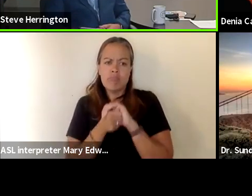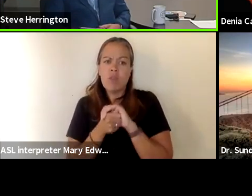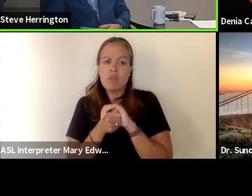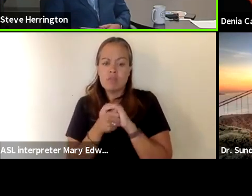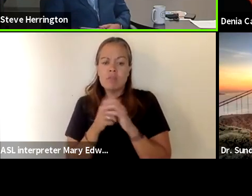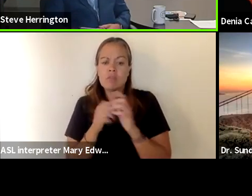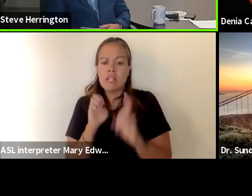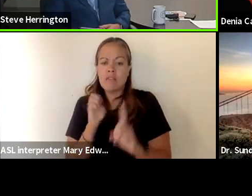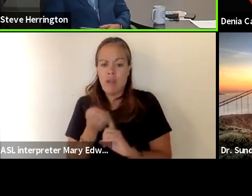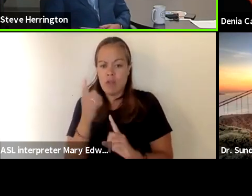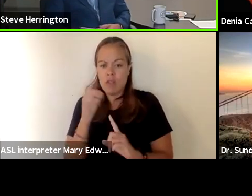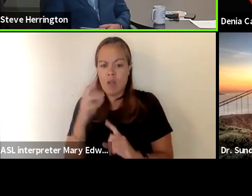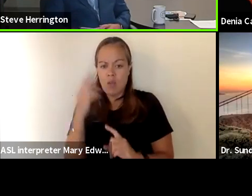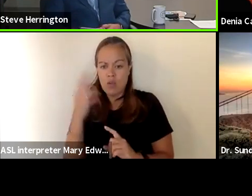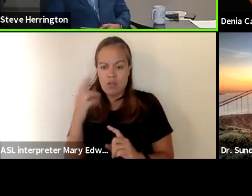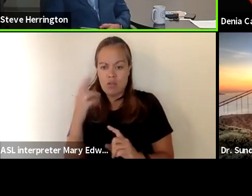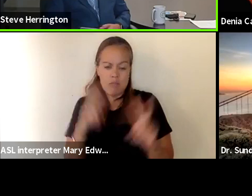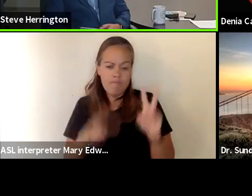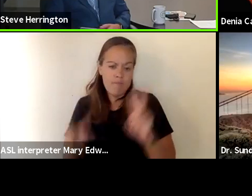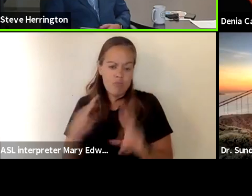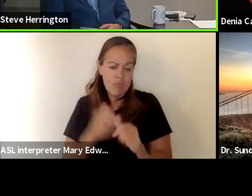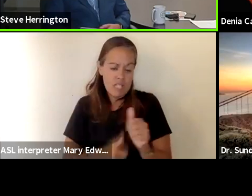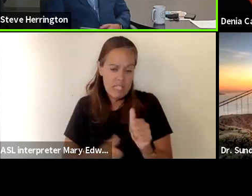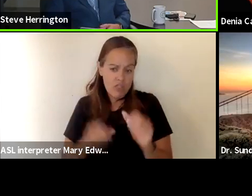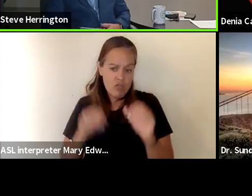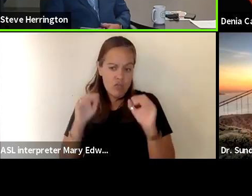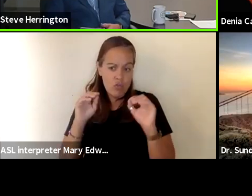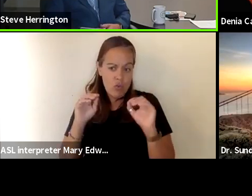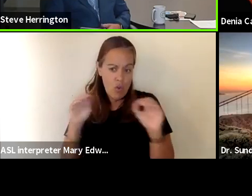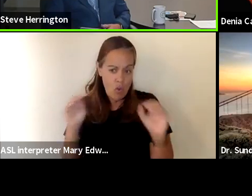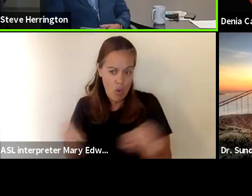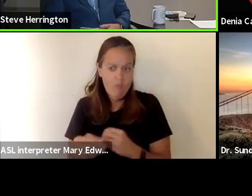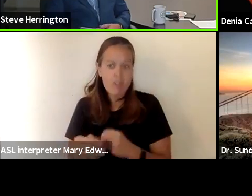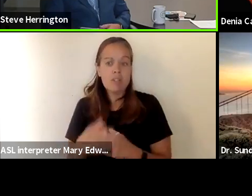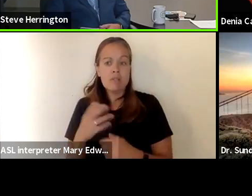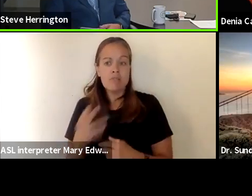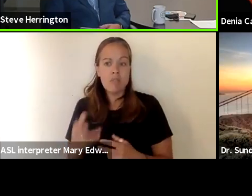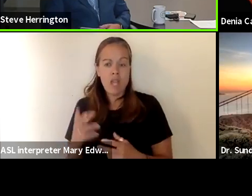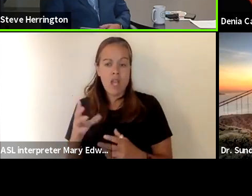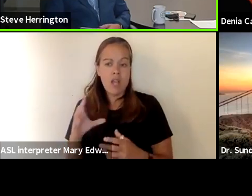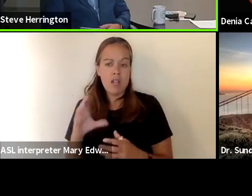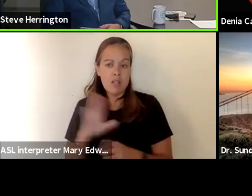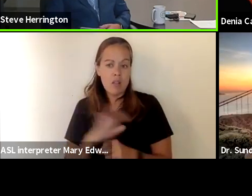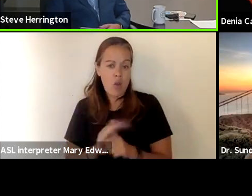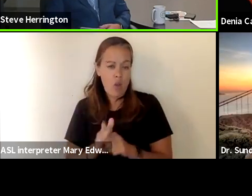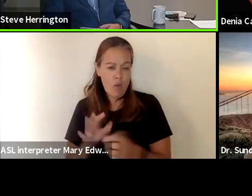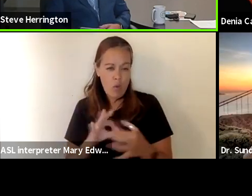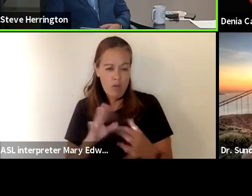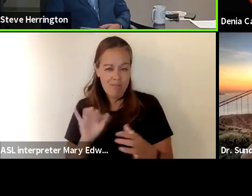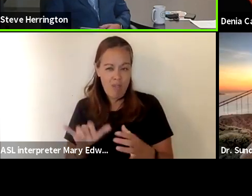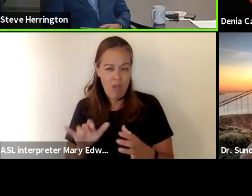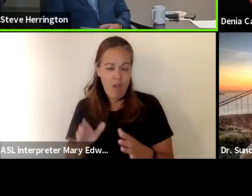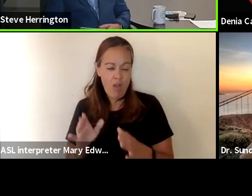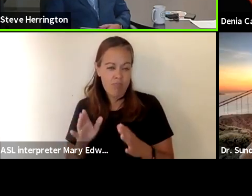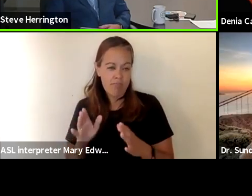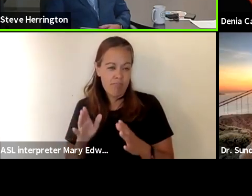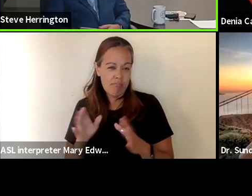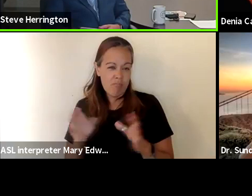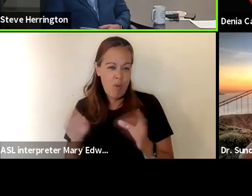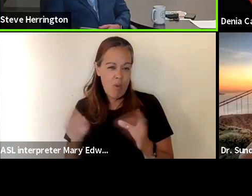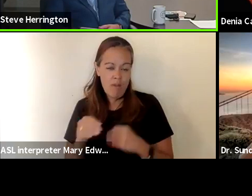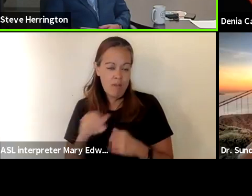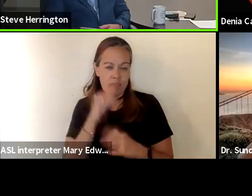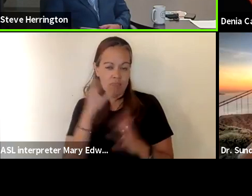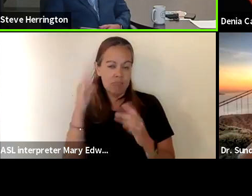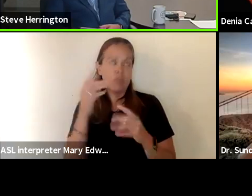by each of the offices and the covid coordinators at that office so people should not expect that they should have free access on a